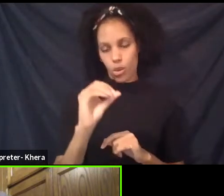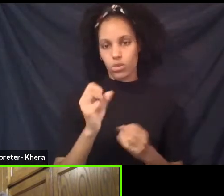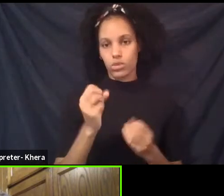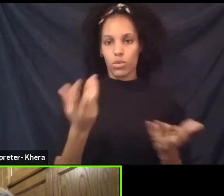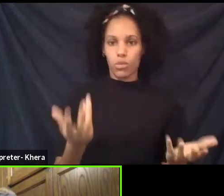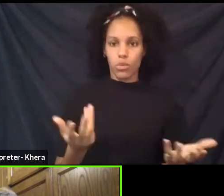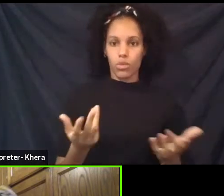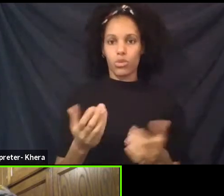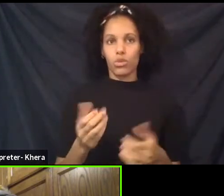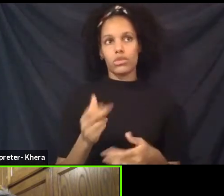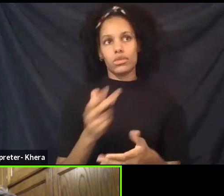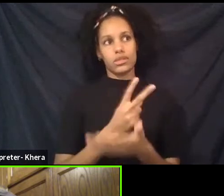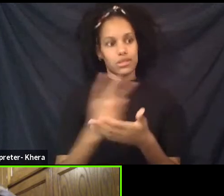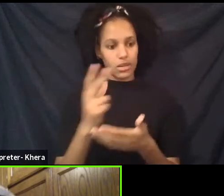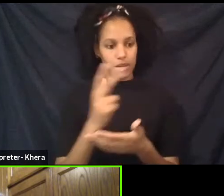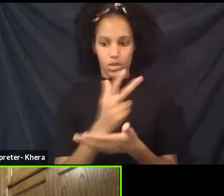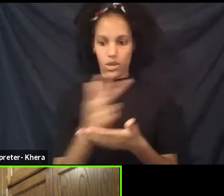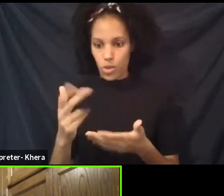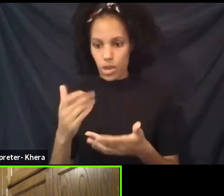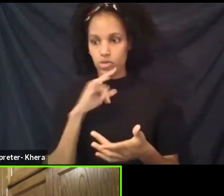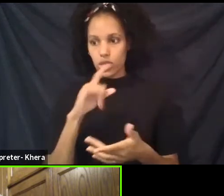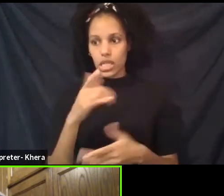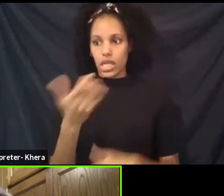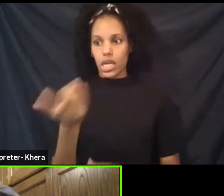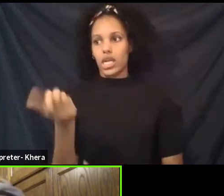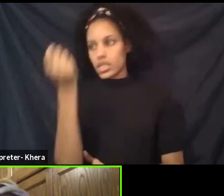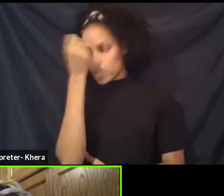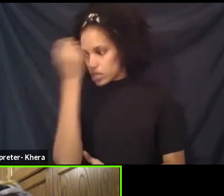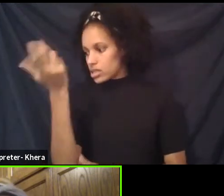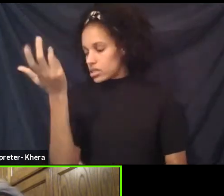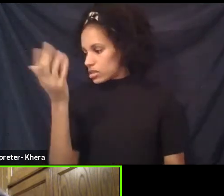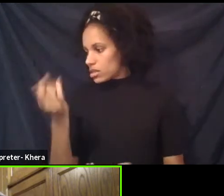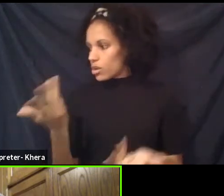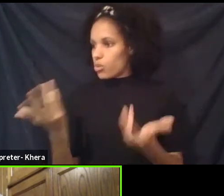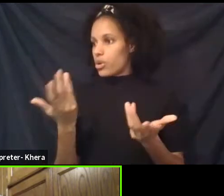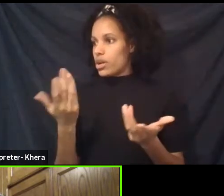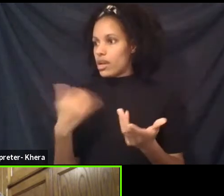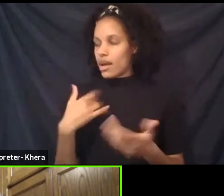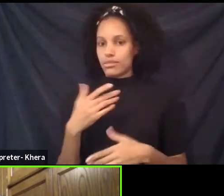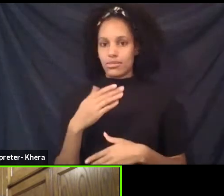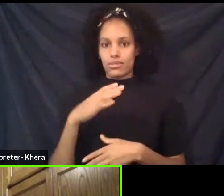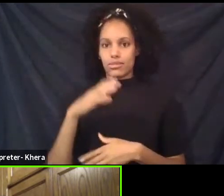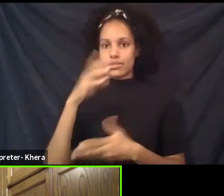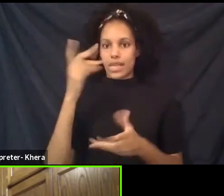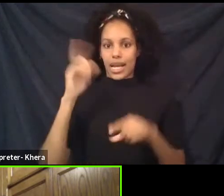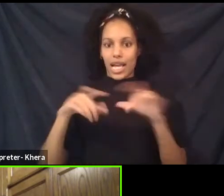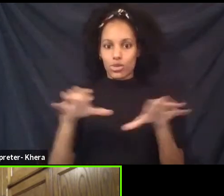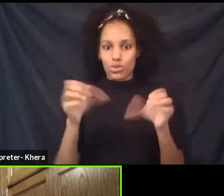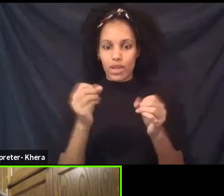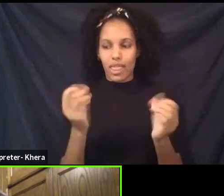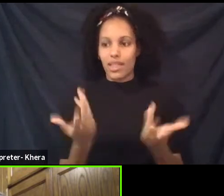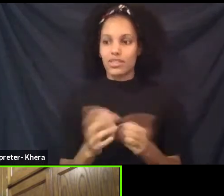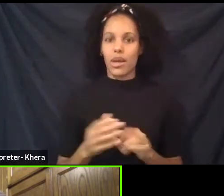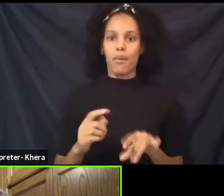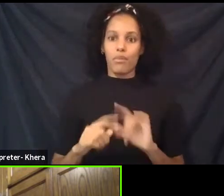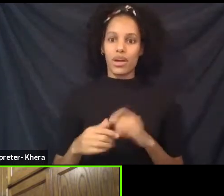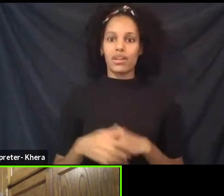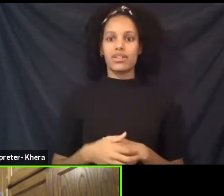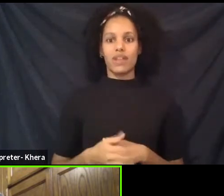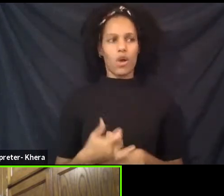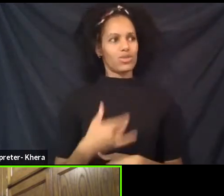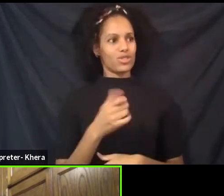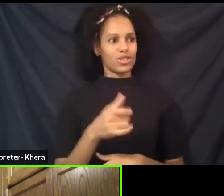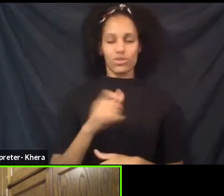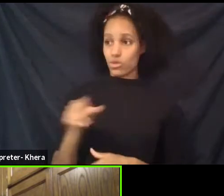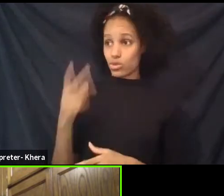third week I was hitting my head against the wall. I was really stuck. I called her mentor. She was like, this is good. I called Tania. I told her I'm stuck. She said, Oh, this is very